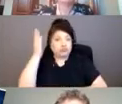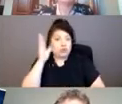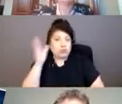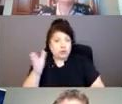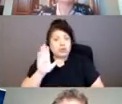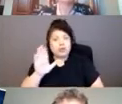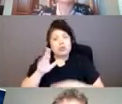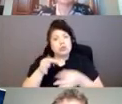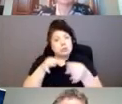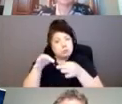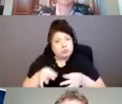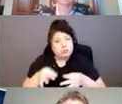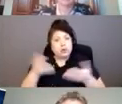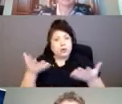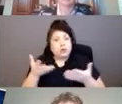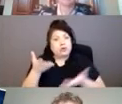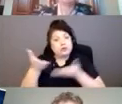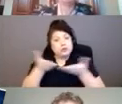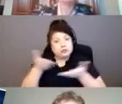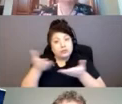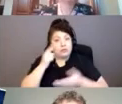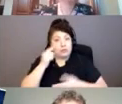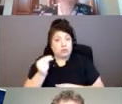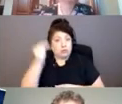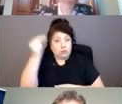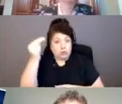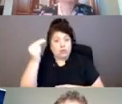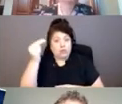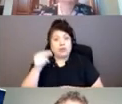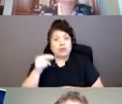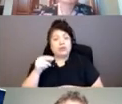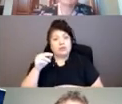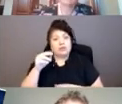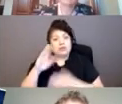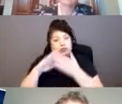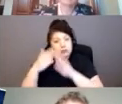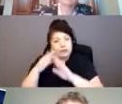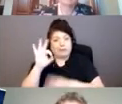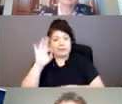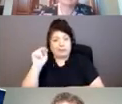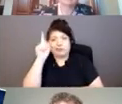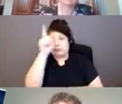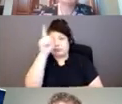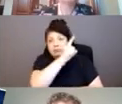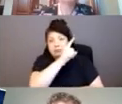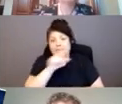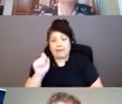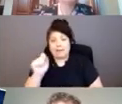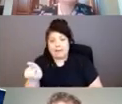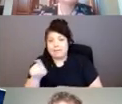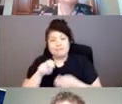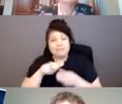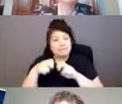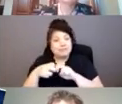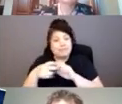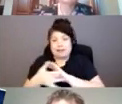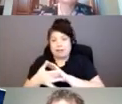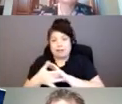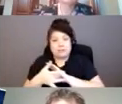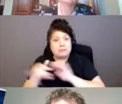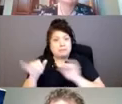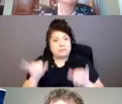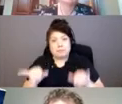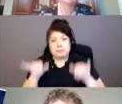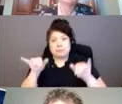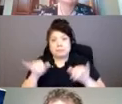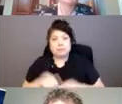life and services through the eyes of remote Northern First Nations Ontario. Randy, more technical glitches. A little